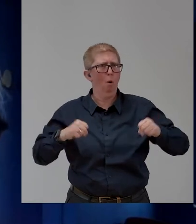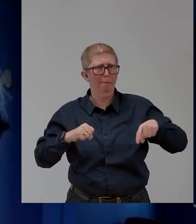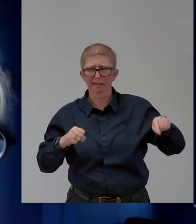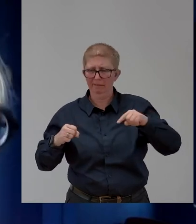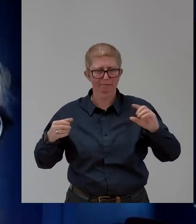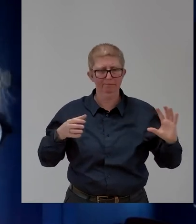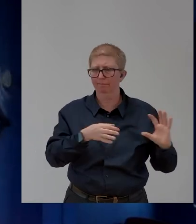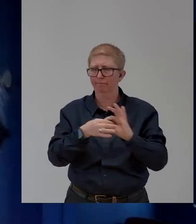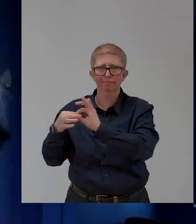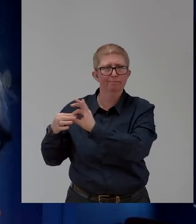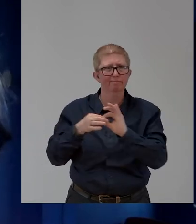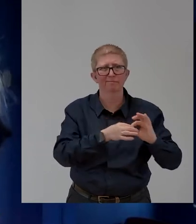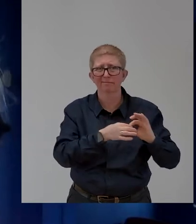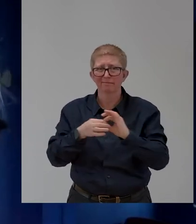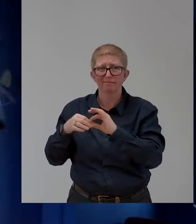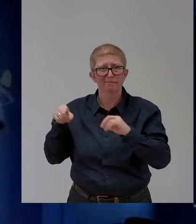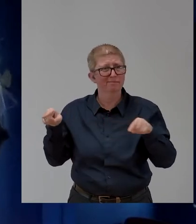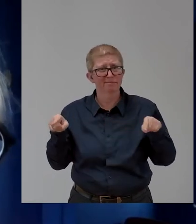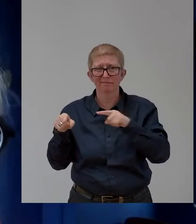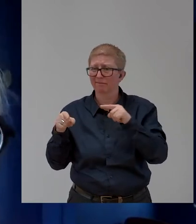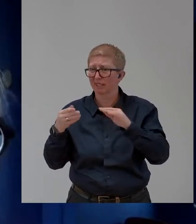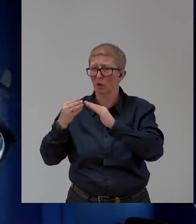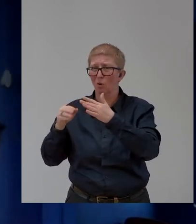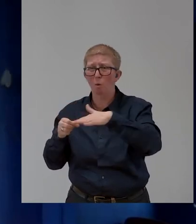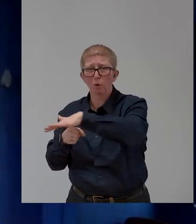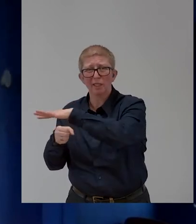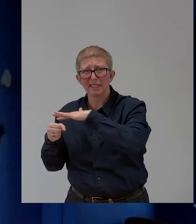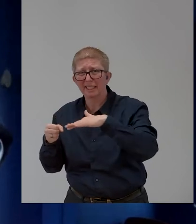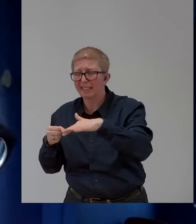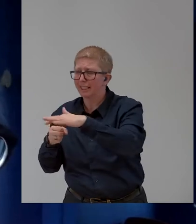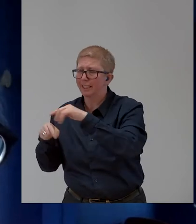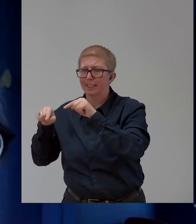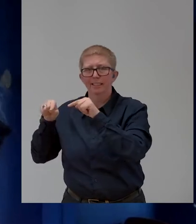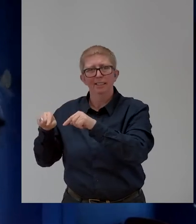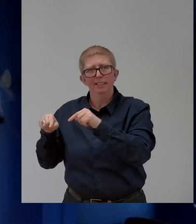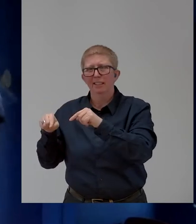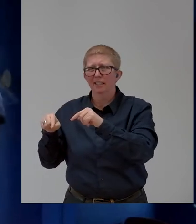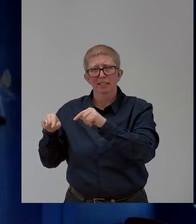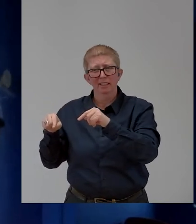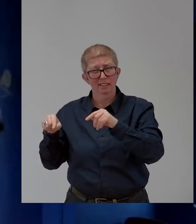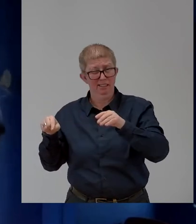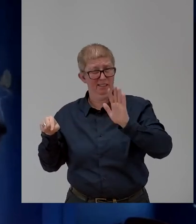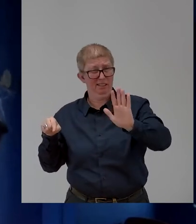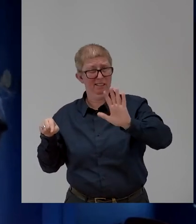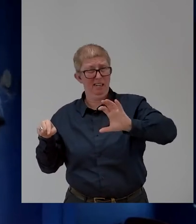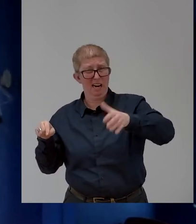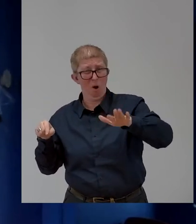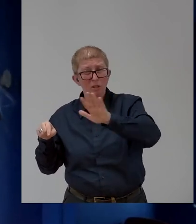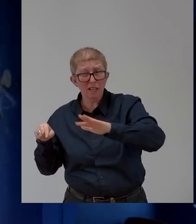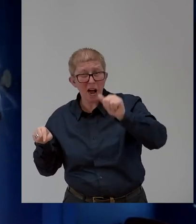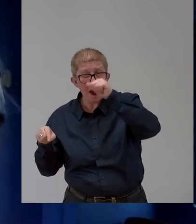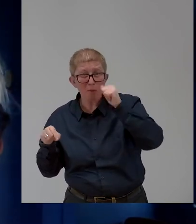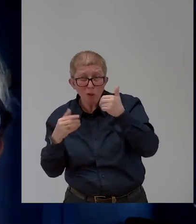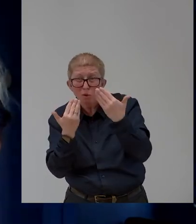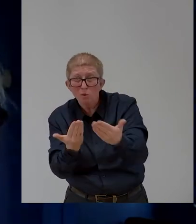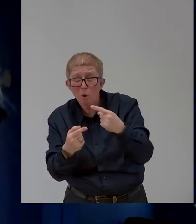that this, our community brings. Is that happening in your country, in Ethiopia? we seeing that in the developing world, that